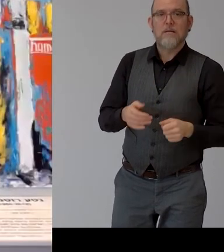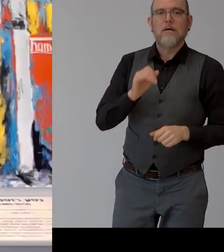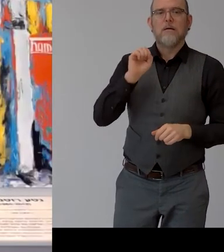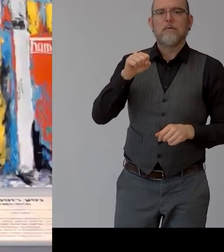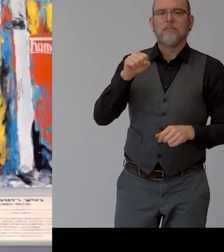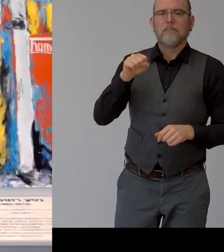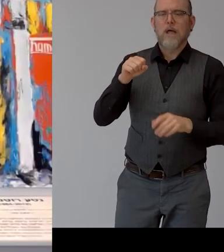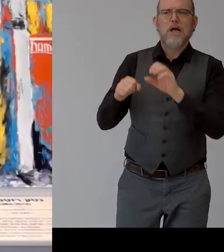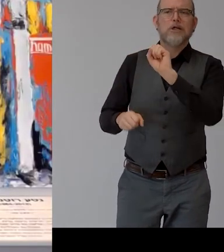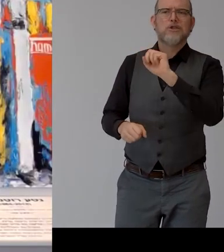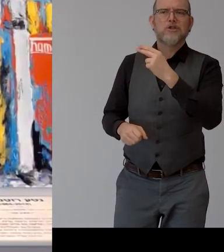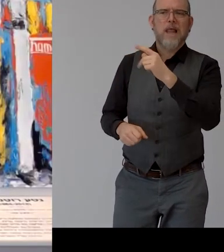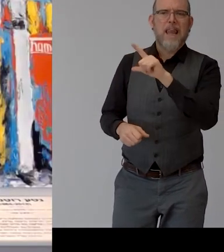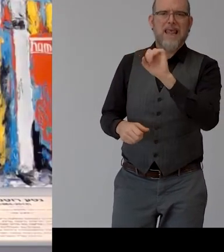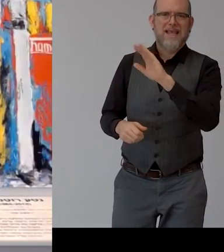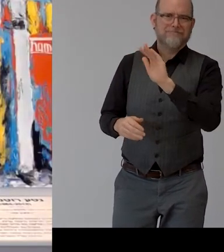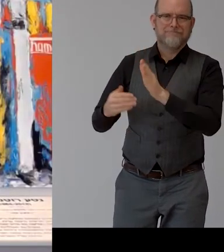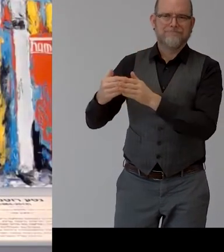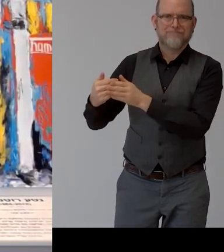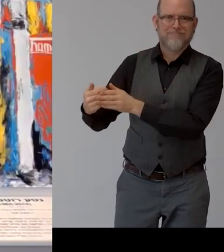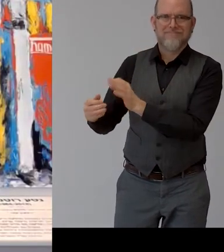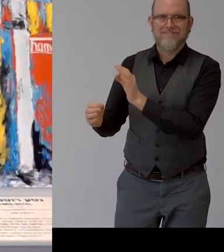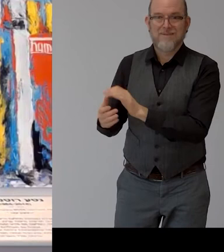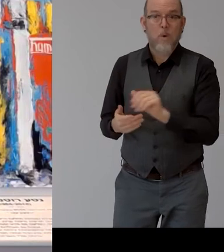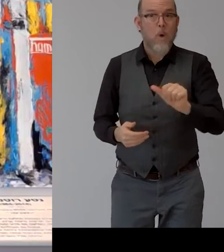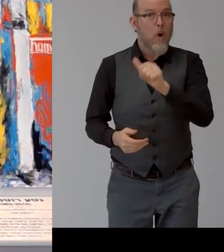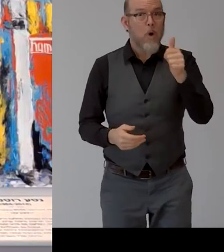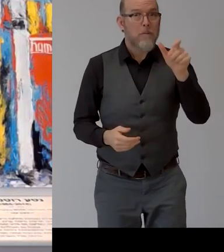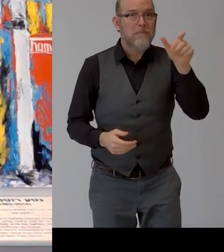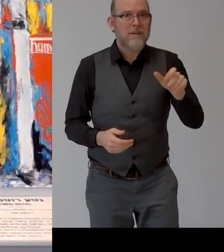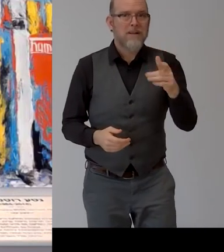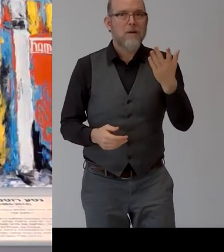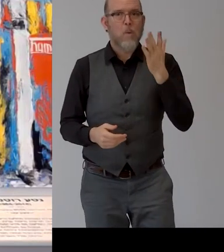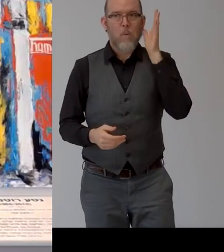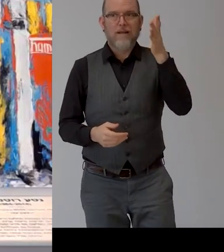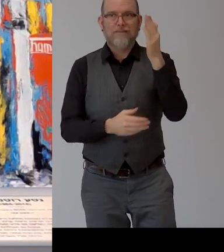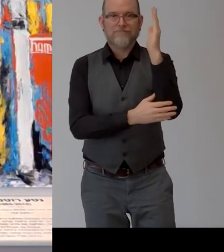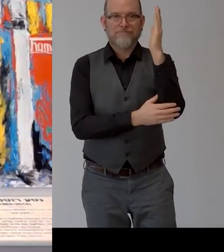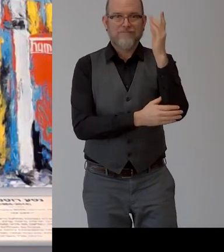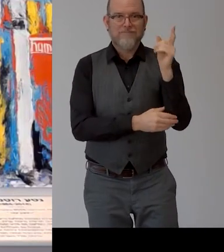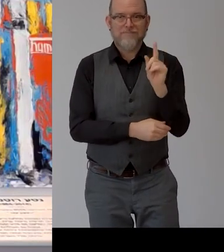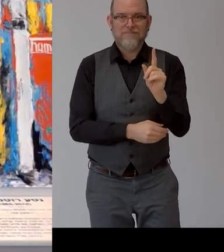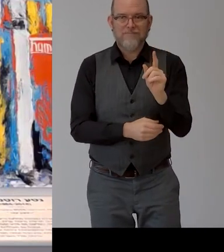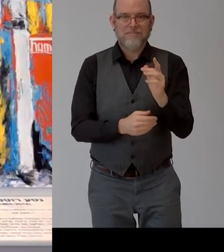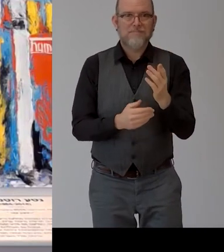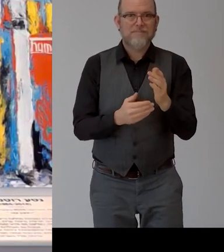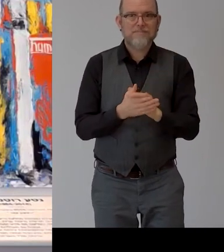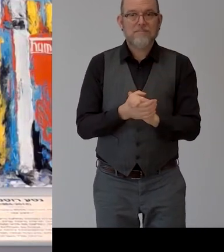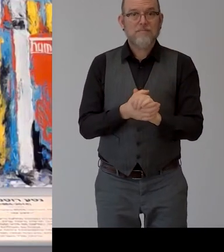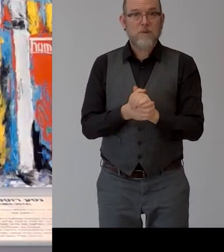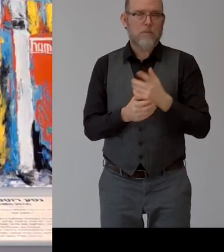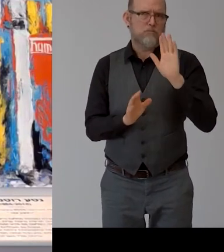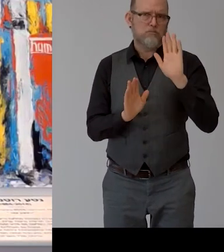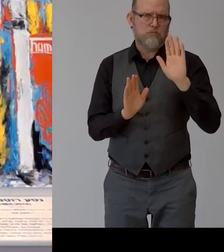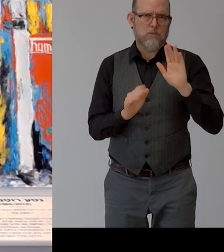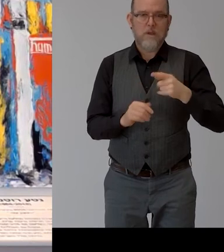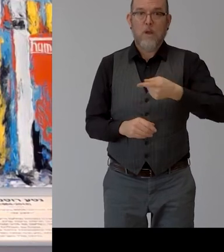continue with our next uh uh speaker now when we are talking about um people with